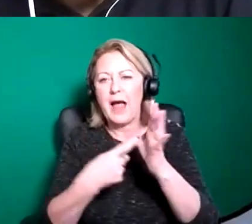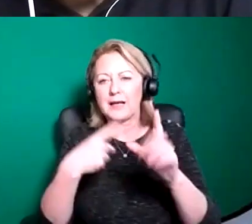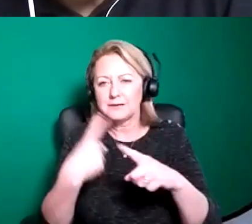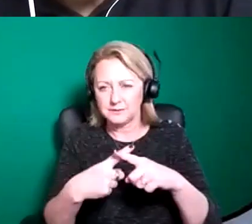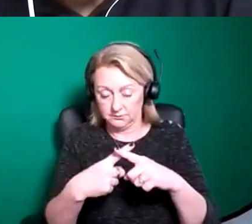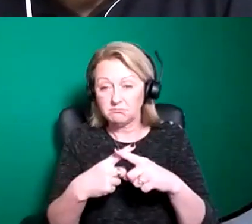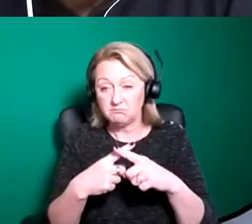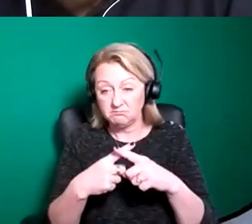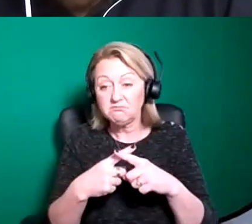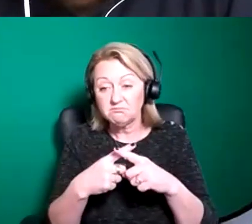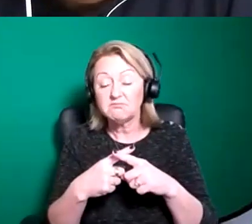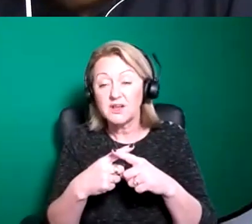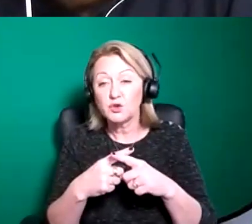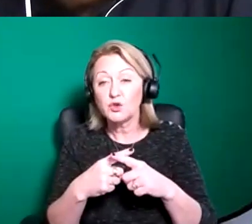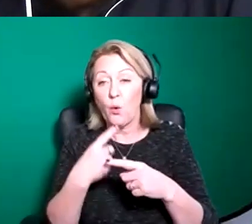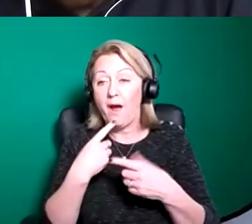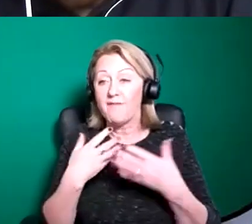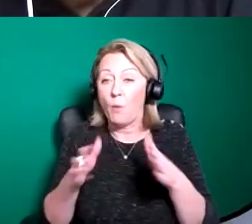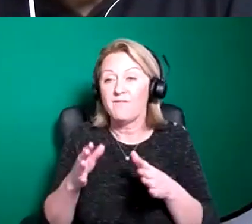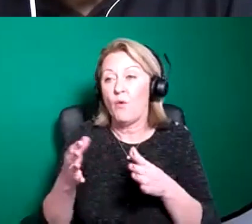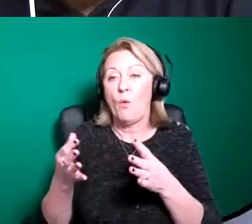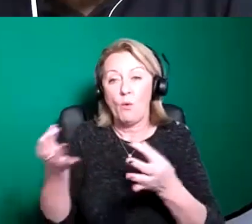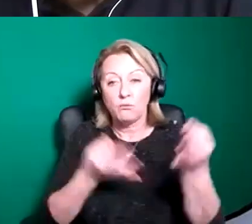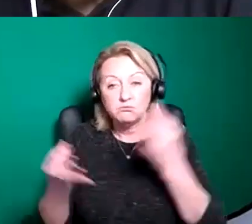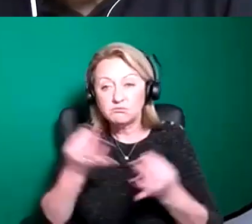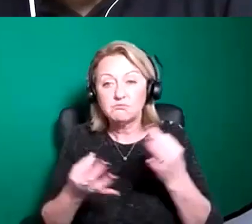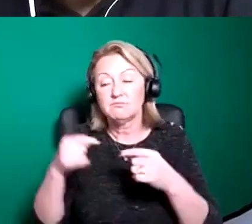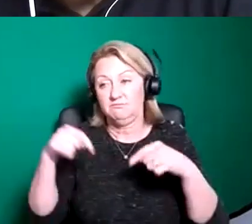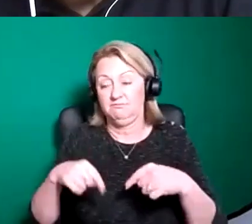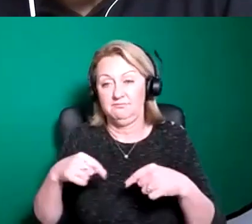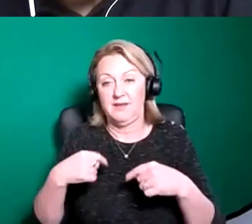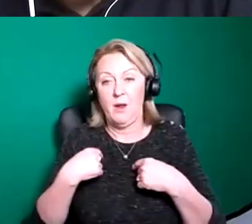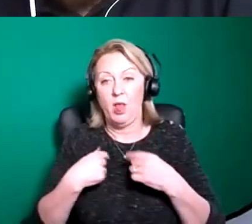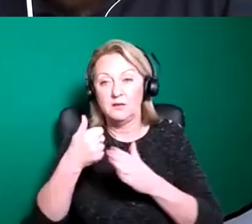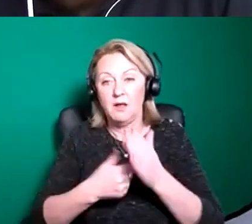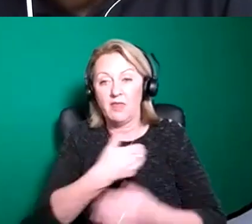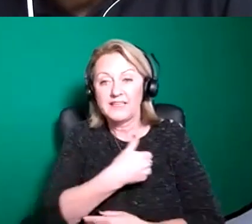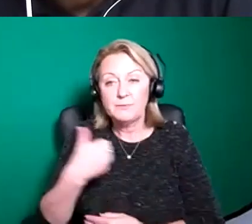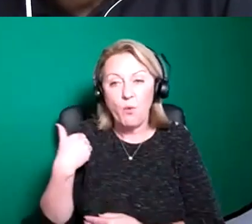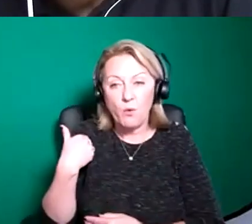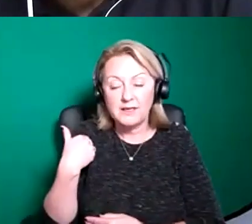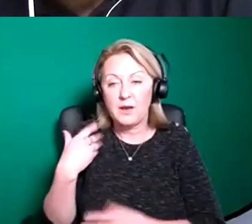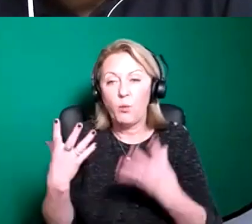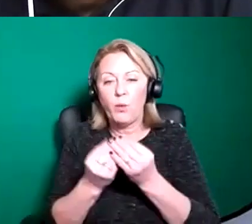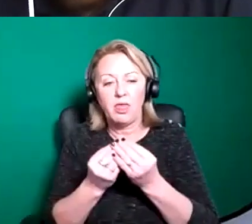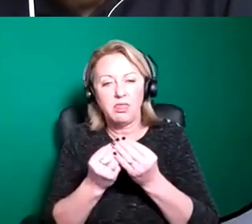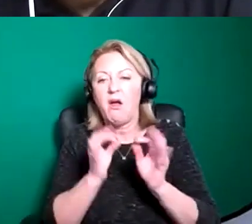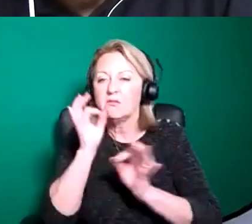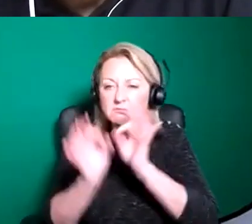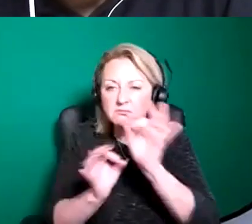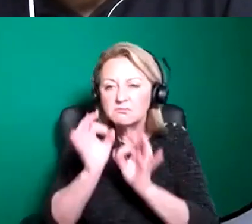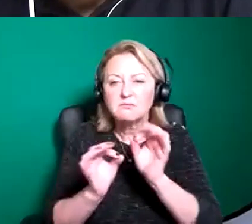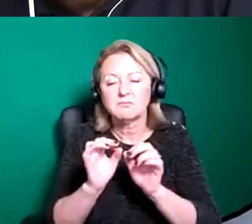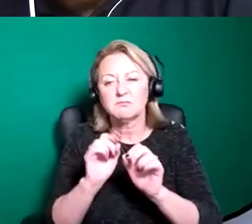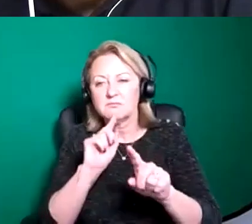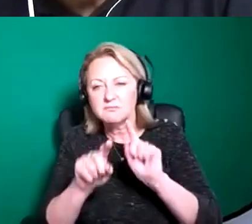and turing and for our blueprint um and obviously this morning session is a bit of a q a um opportunity uh for